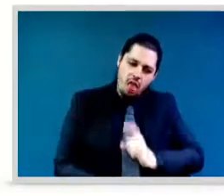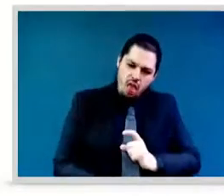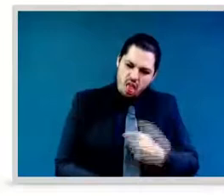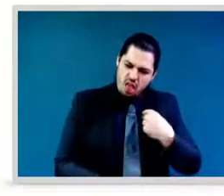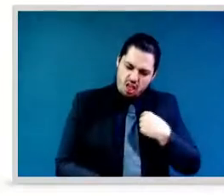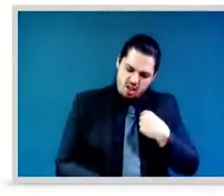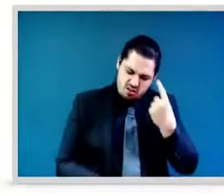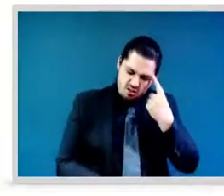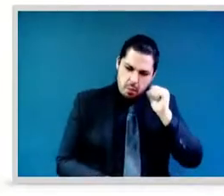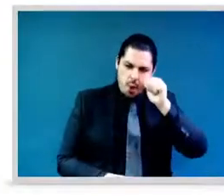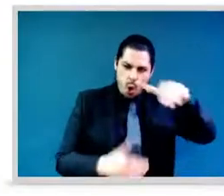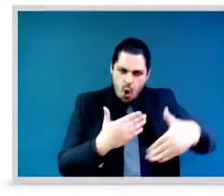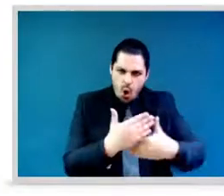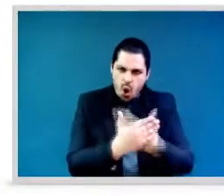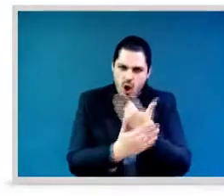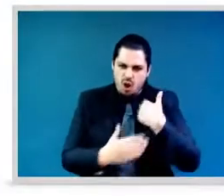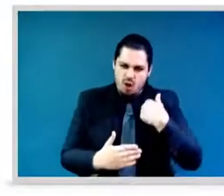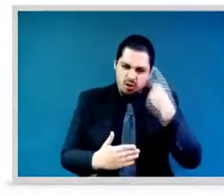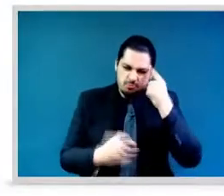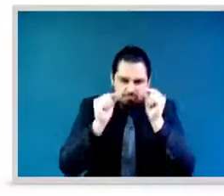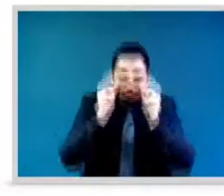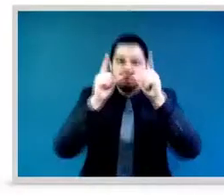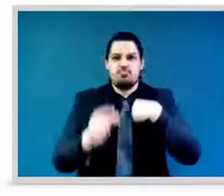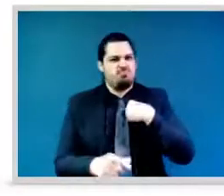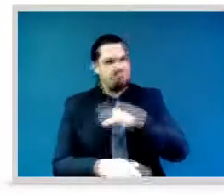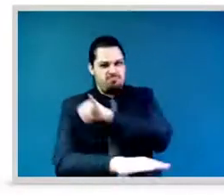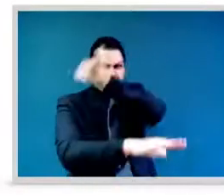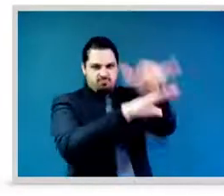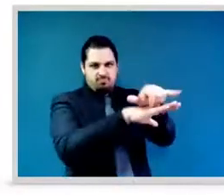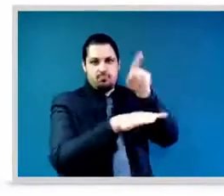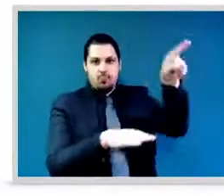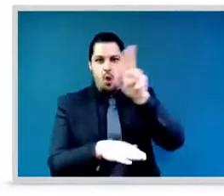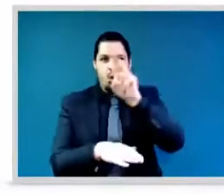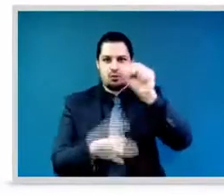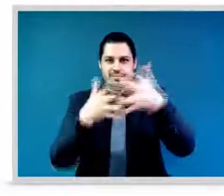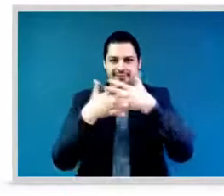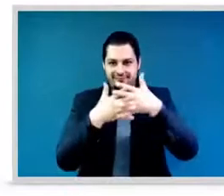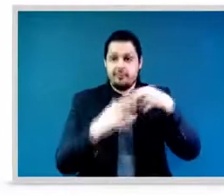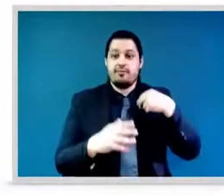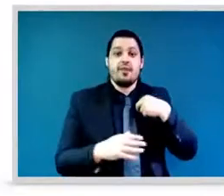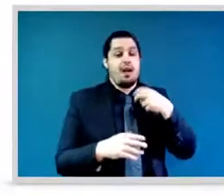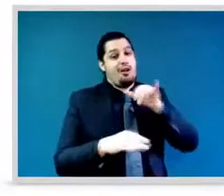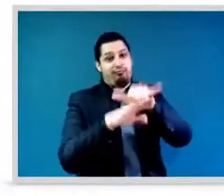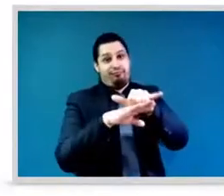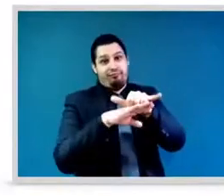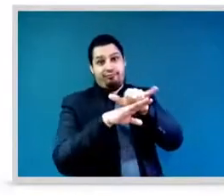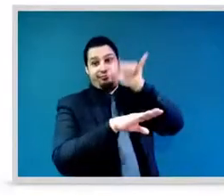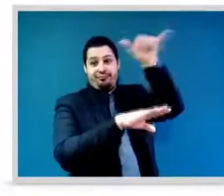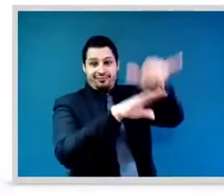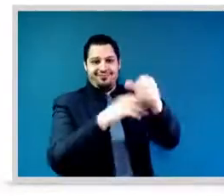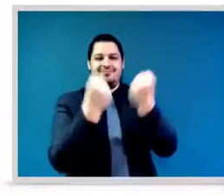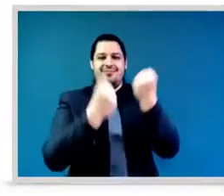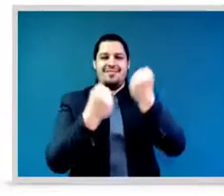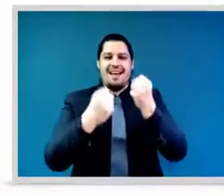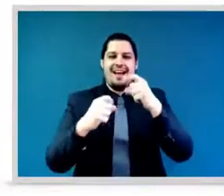man who was kind of intimidating, and he didn't really talk to me. But at the end of the ride he saw I was going to the Senate, so he